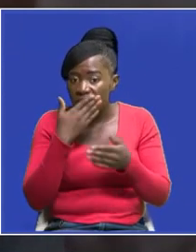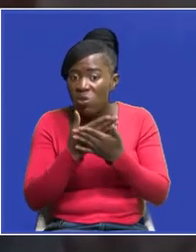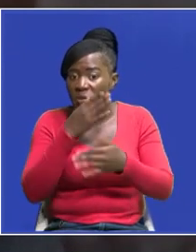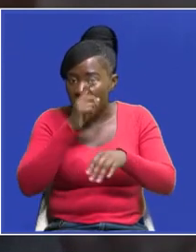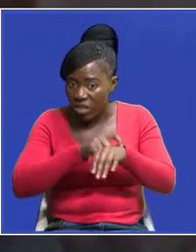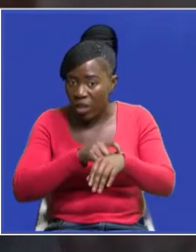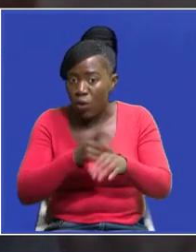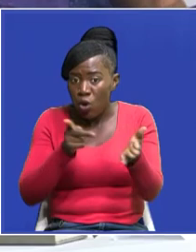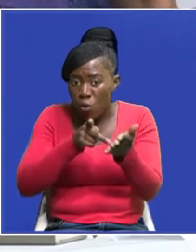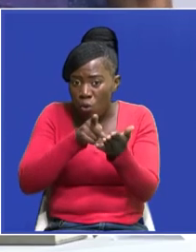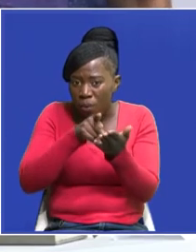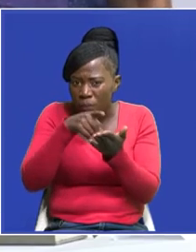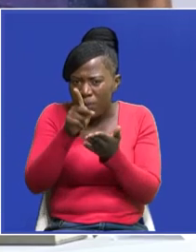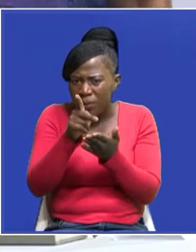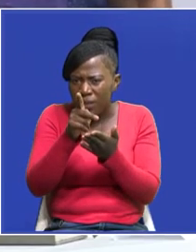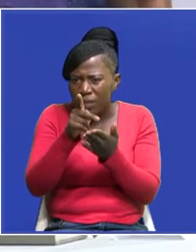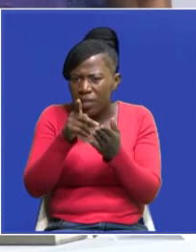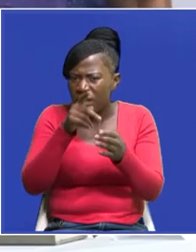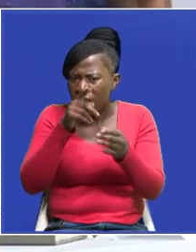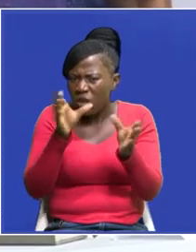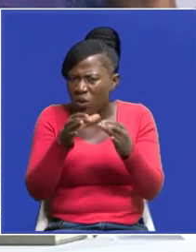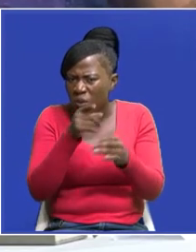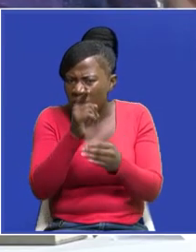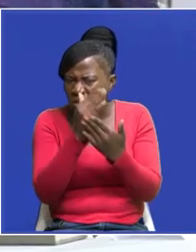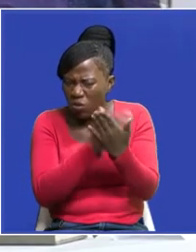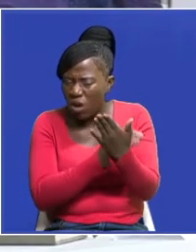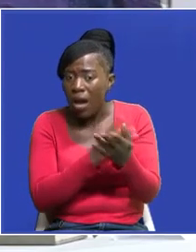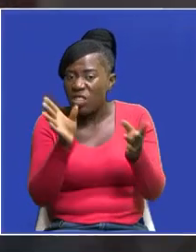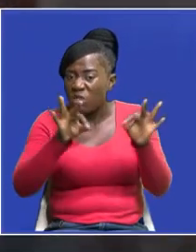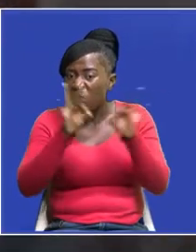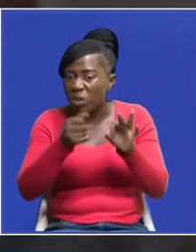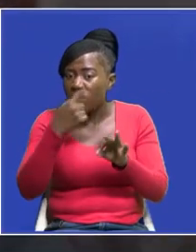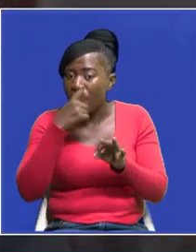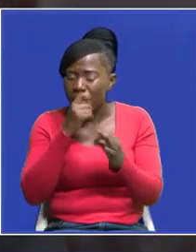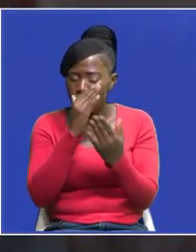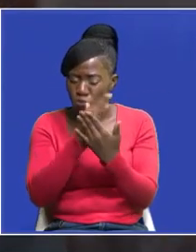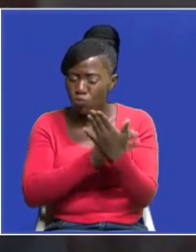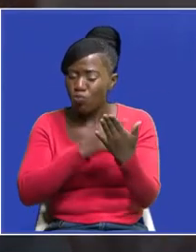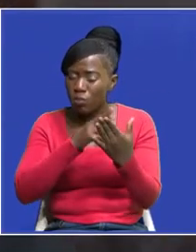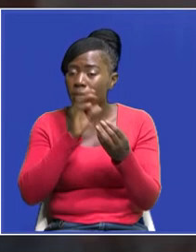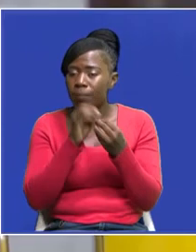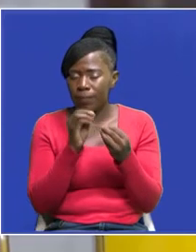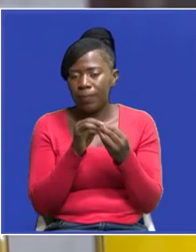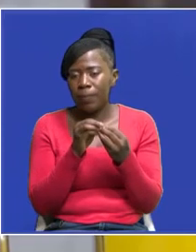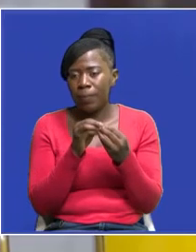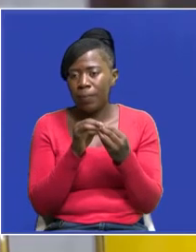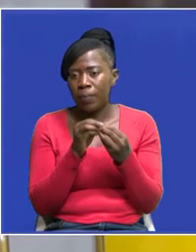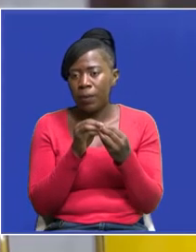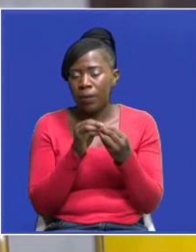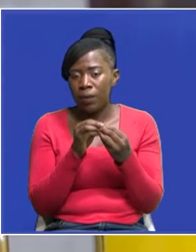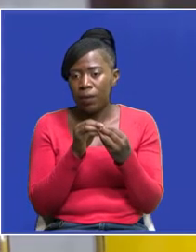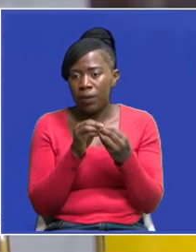procurement documents in detail before the meeting be proactive and not